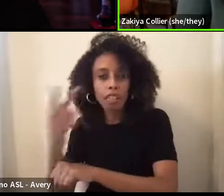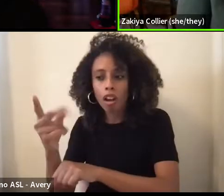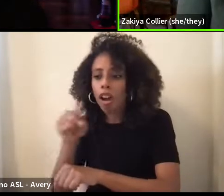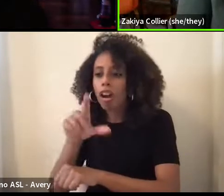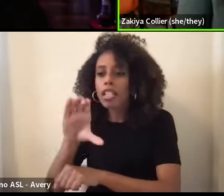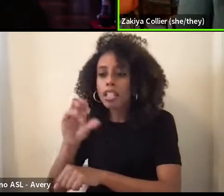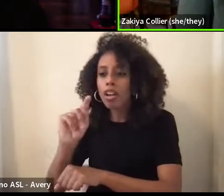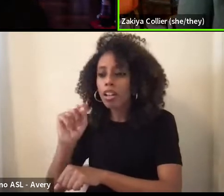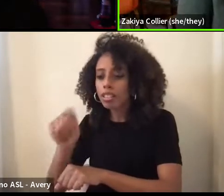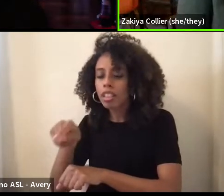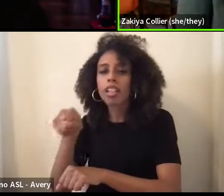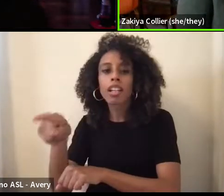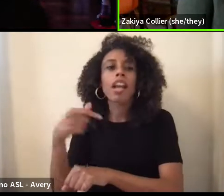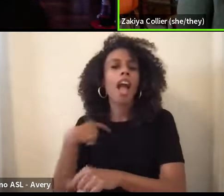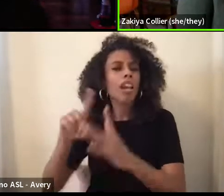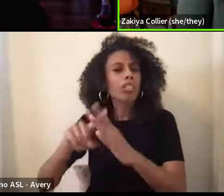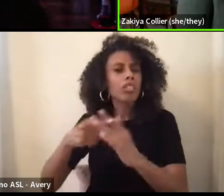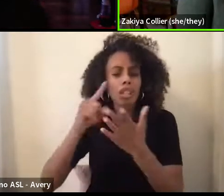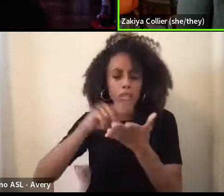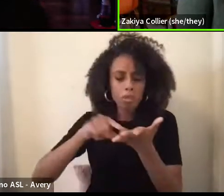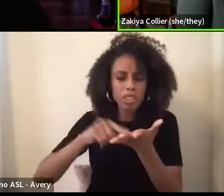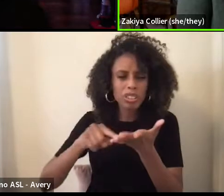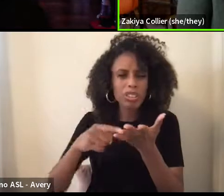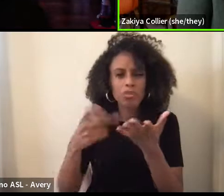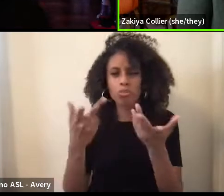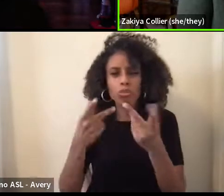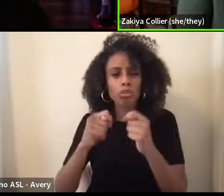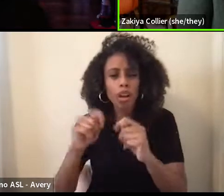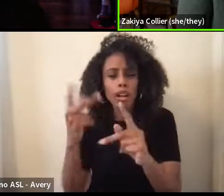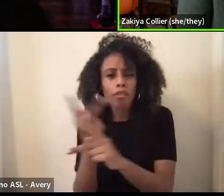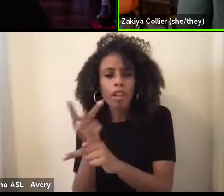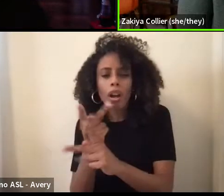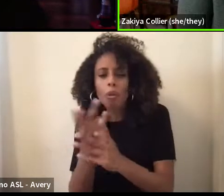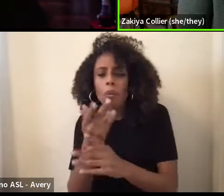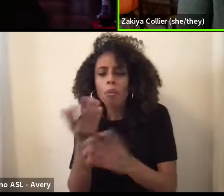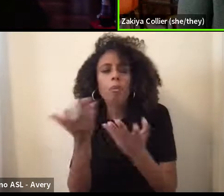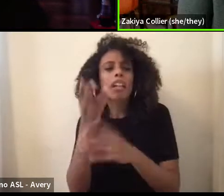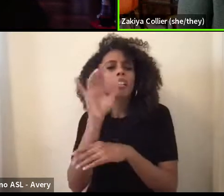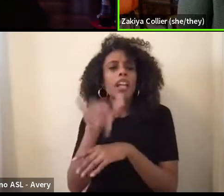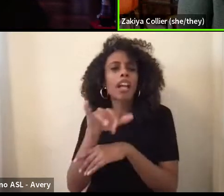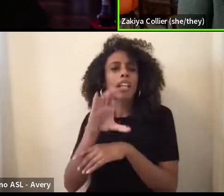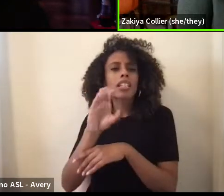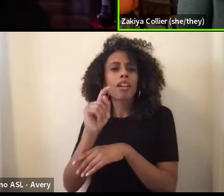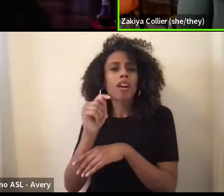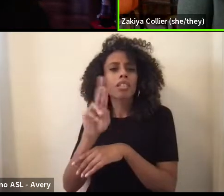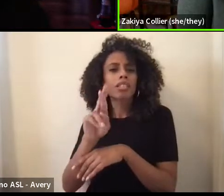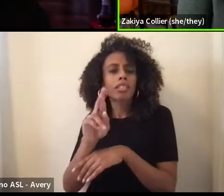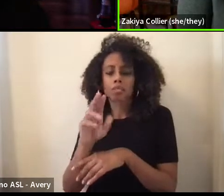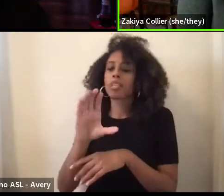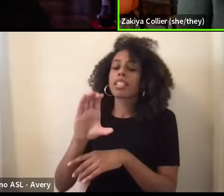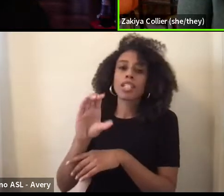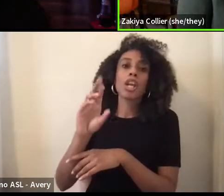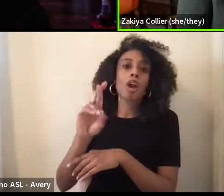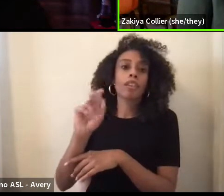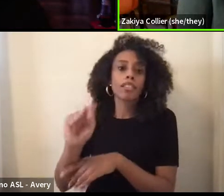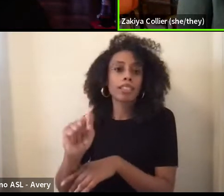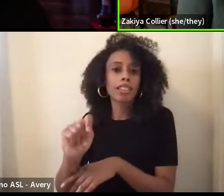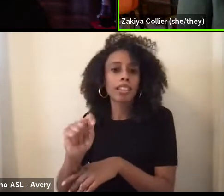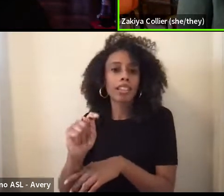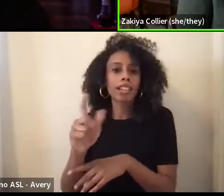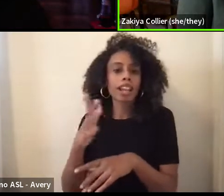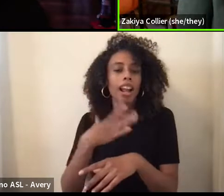researching to figure out what it was, but yeah, it just, I'm just so